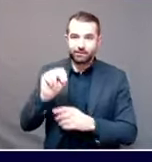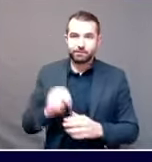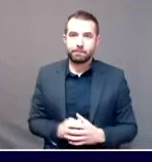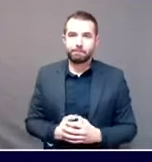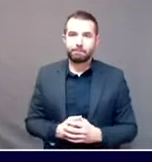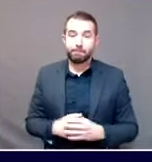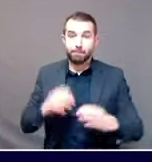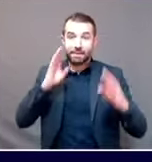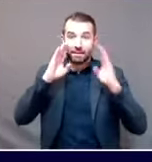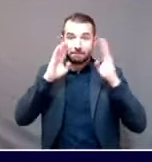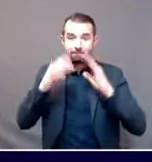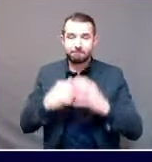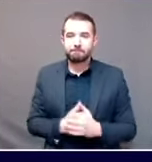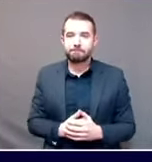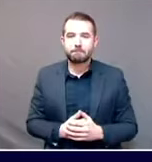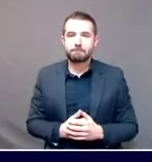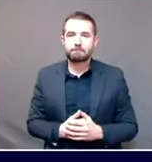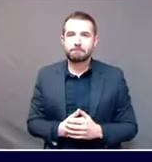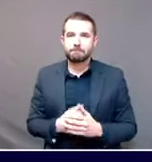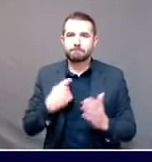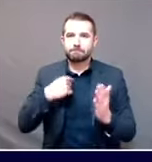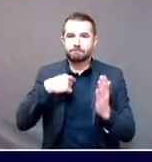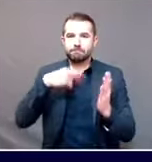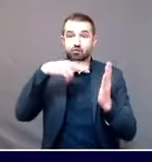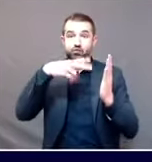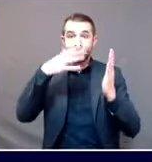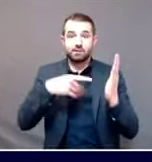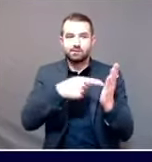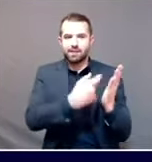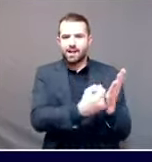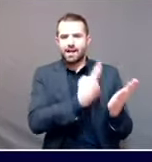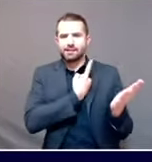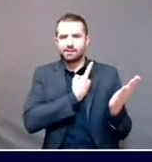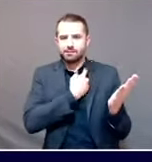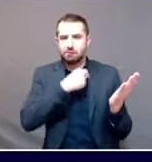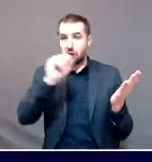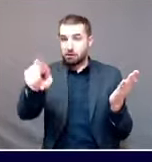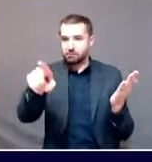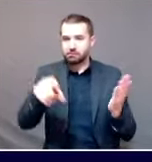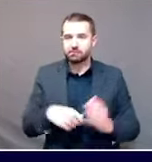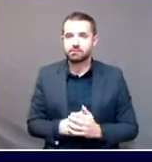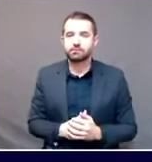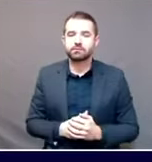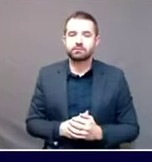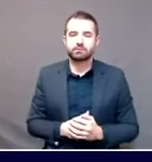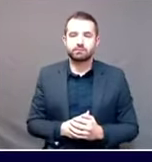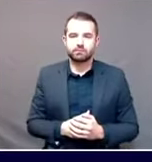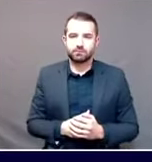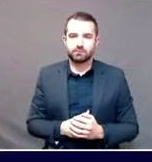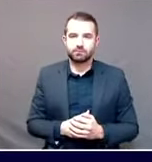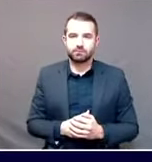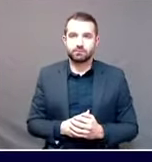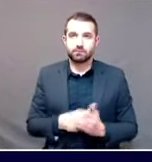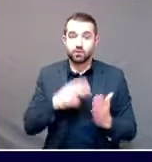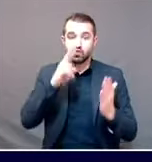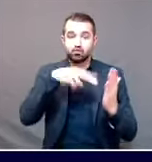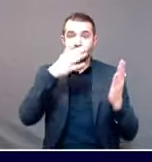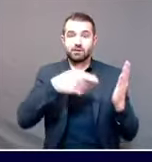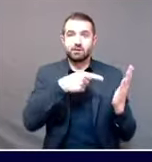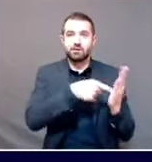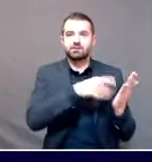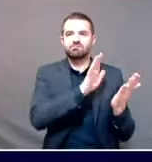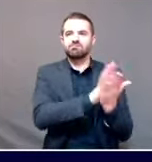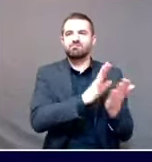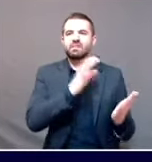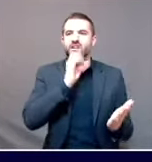is a question from a reader, probably for Commissioner Lambrew. So this reader is over 65, has a pre-existing